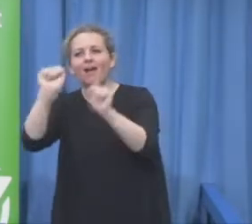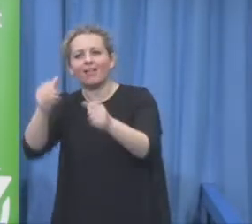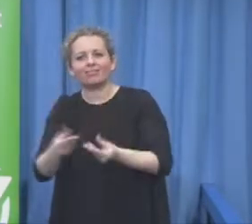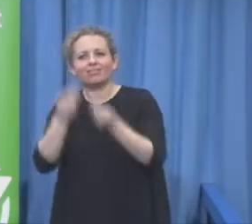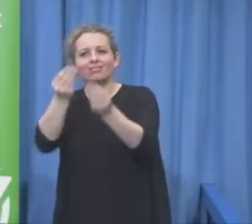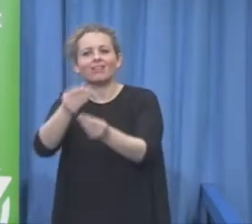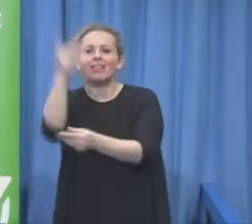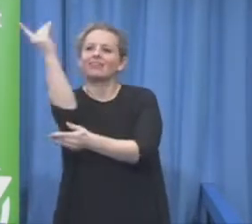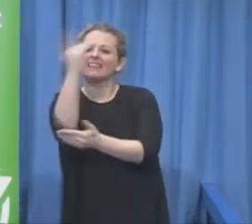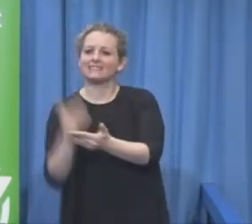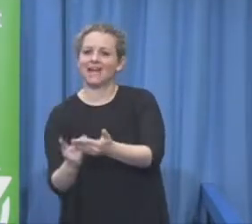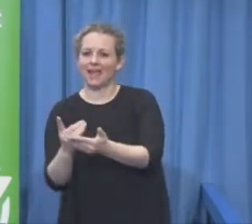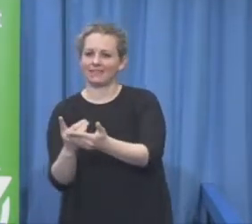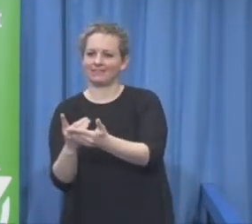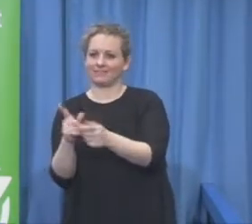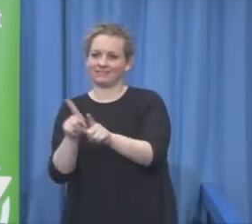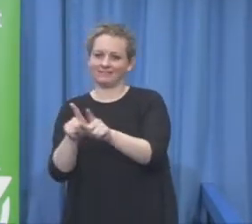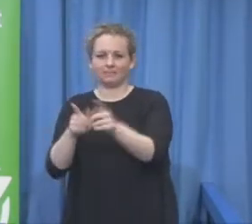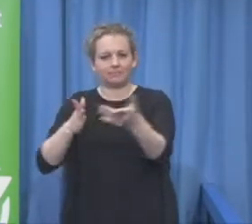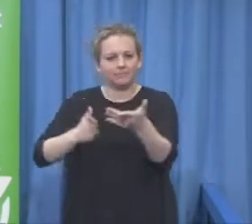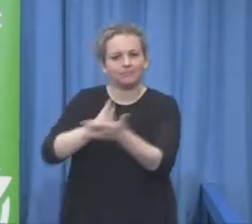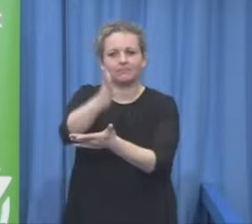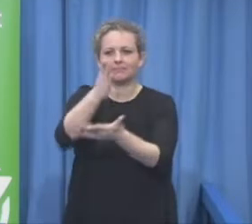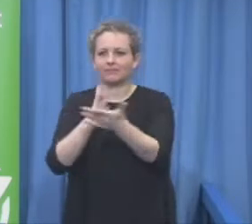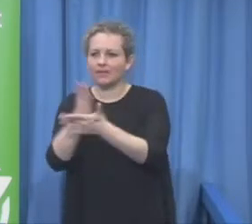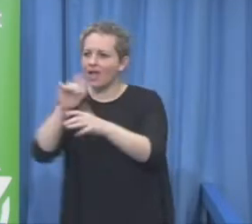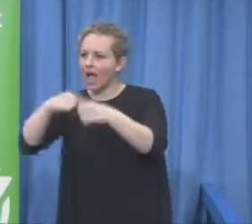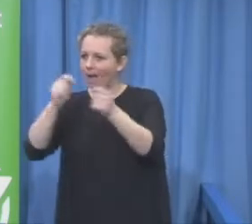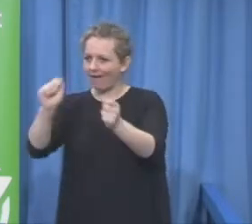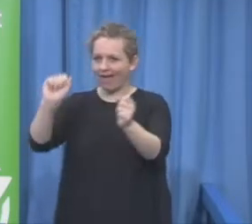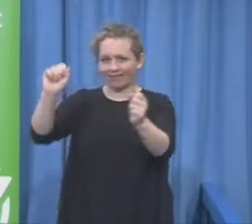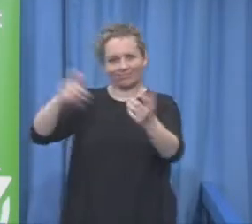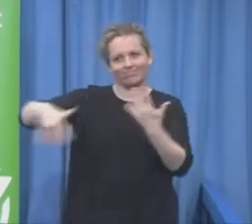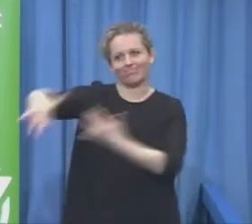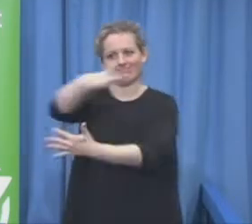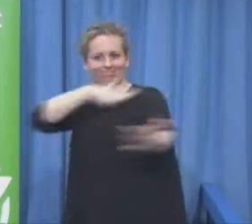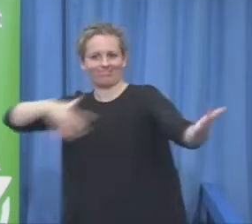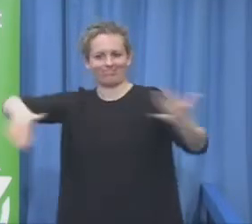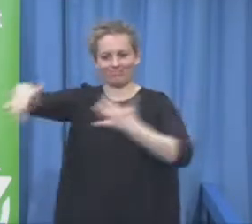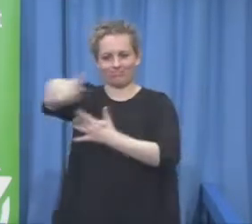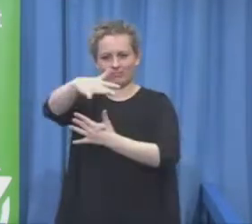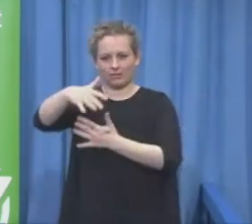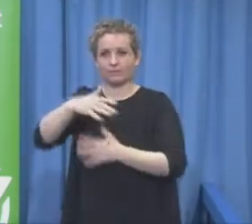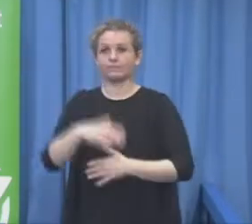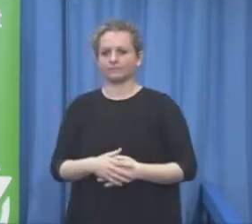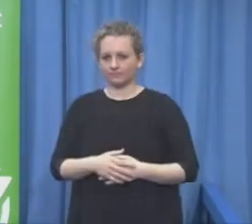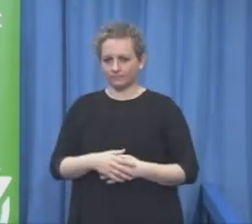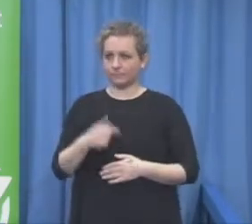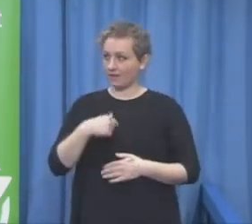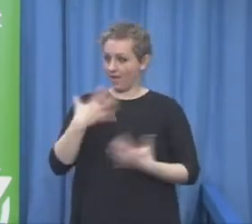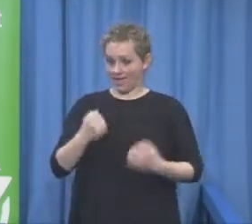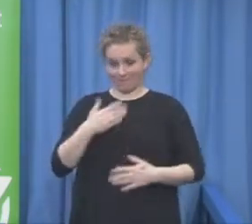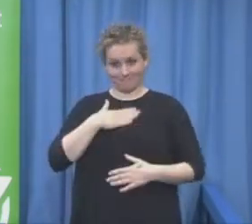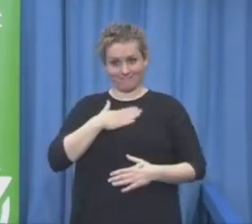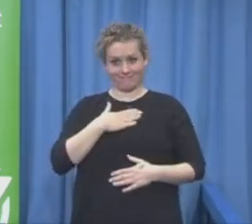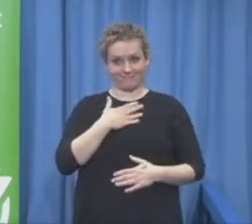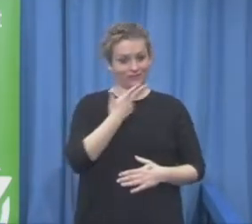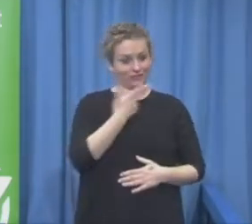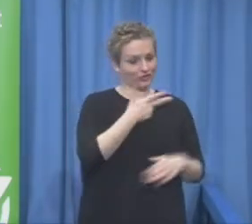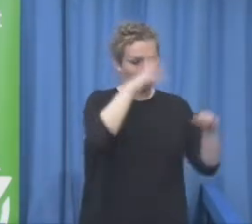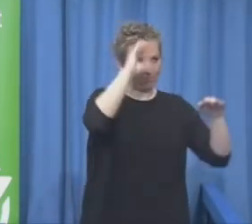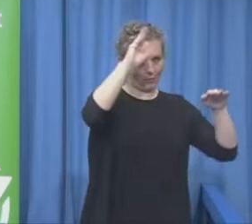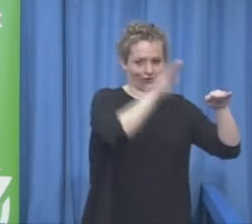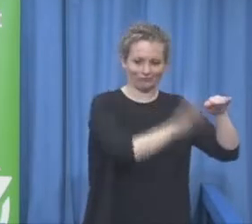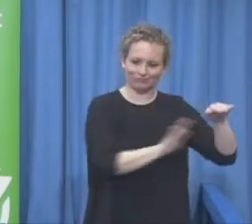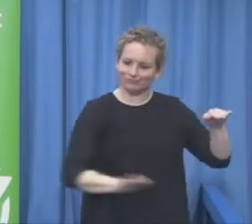it was a starting point to have a son I have a three sons the second Sunday age 21 on